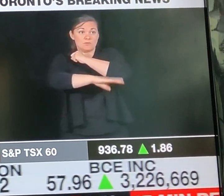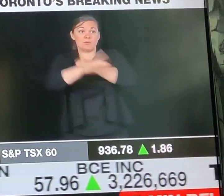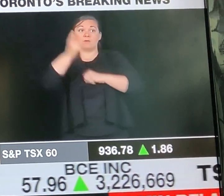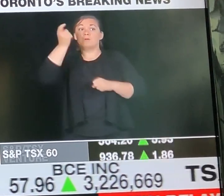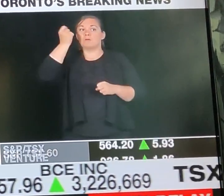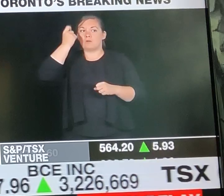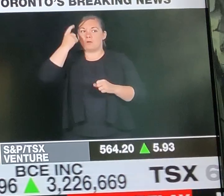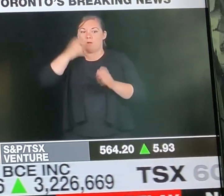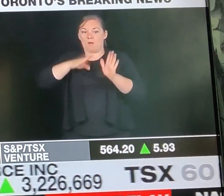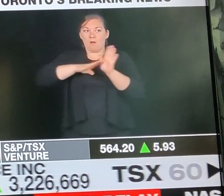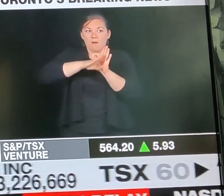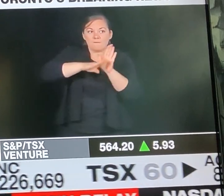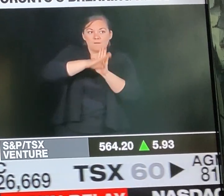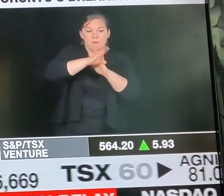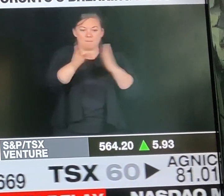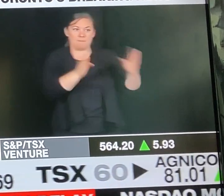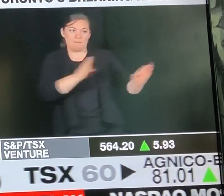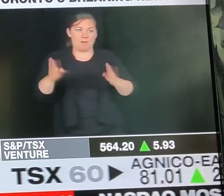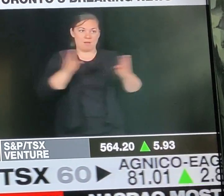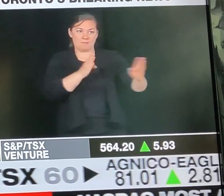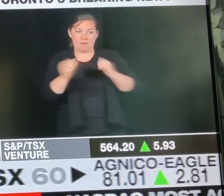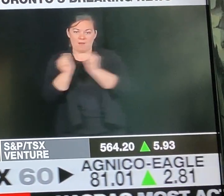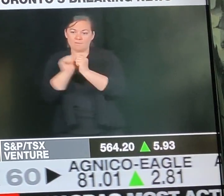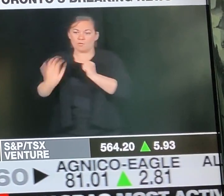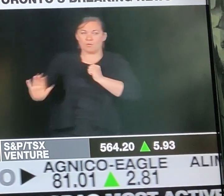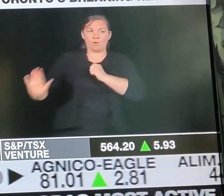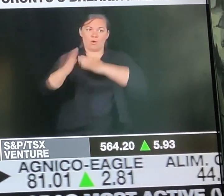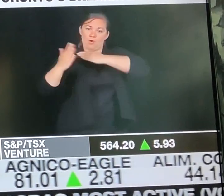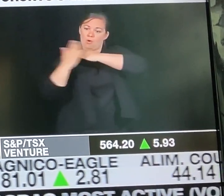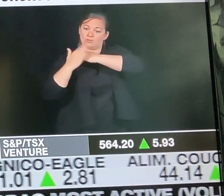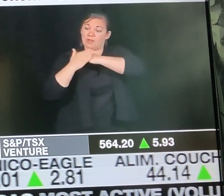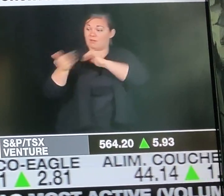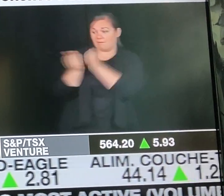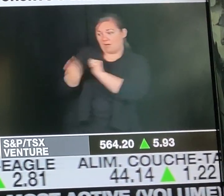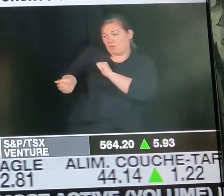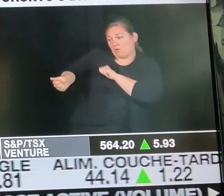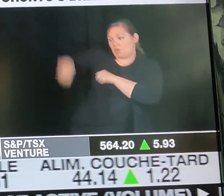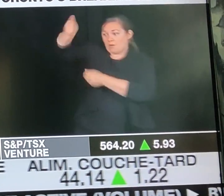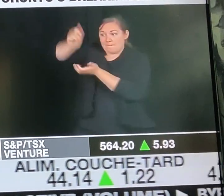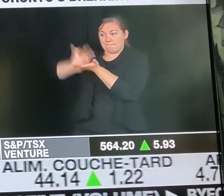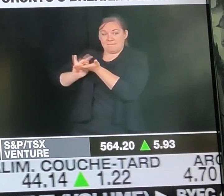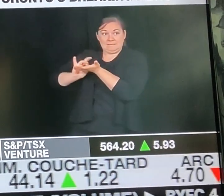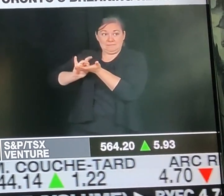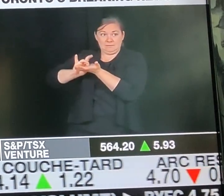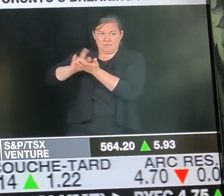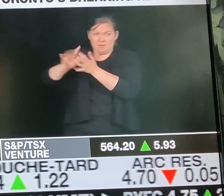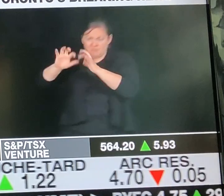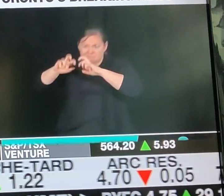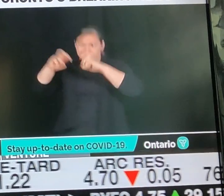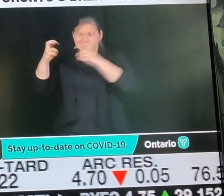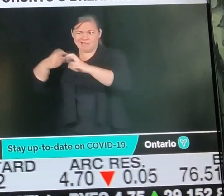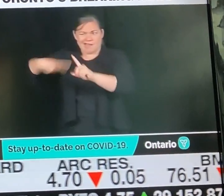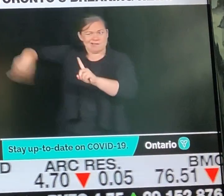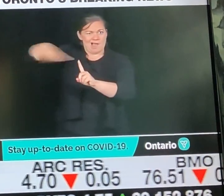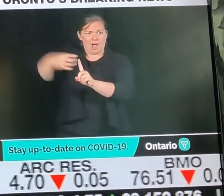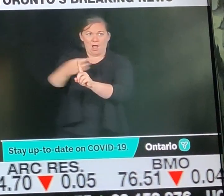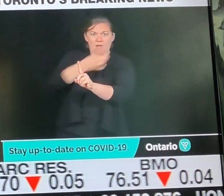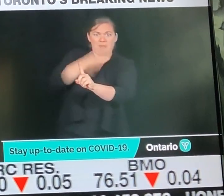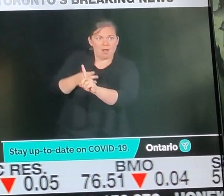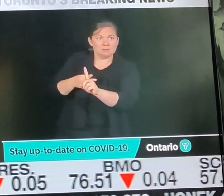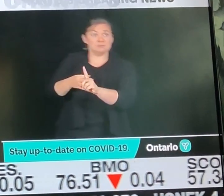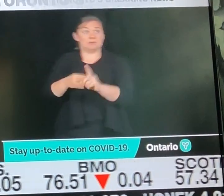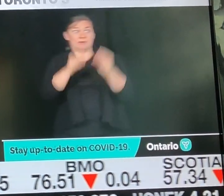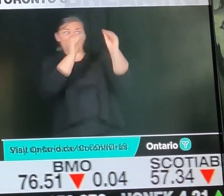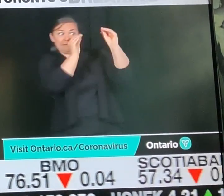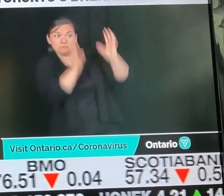circumstance that gets to one of us as a promise. Number one, a plan for the return to regular in-class instruction with strict health and safety protocols.